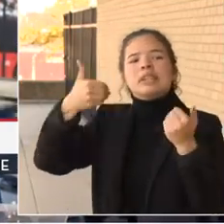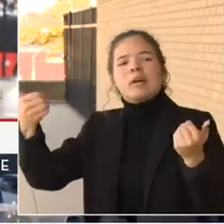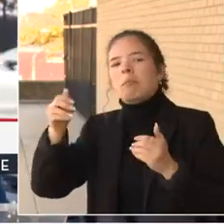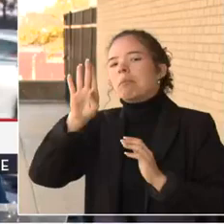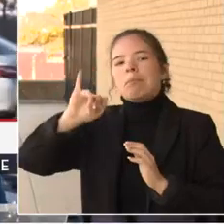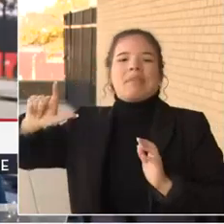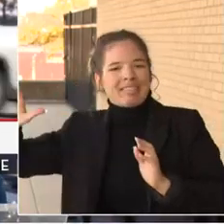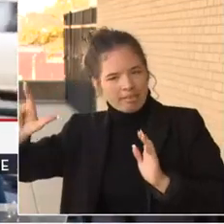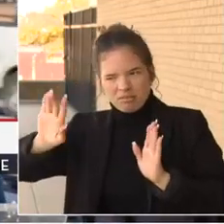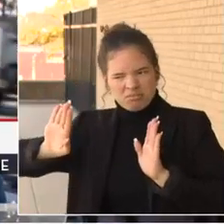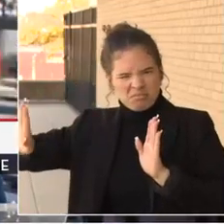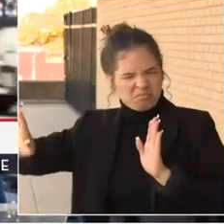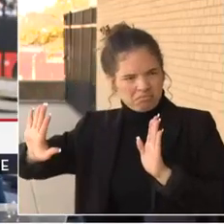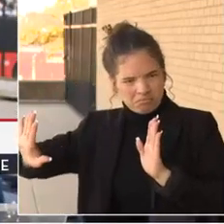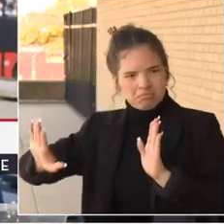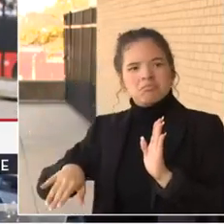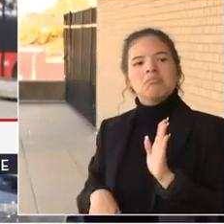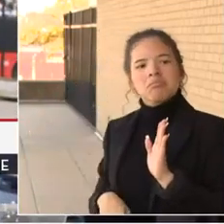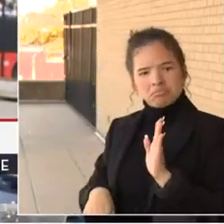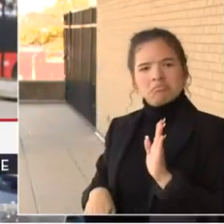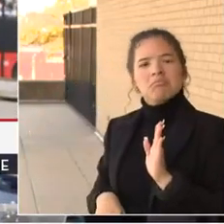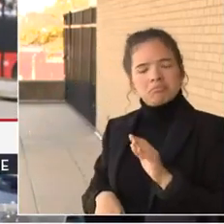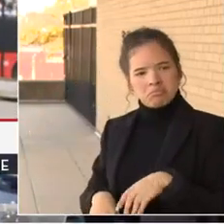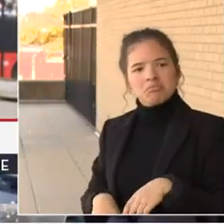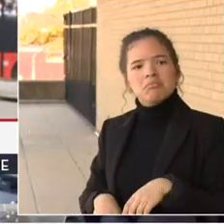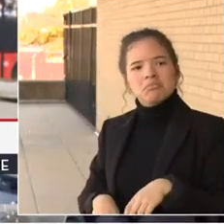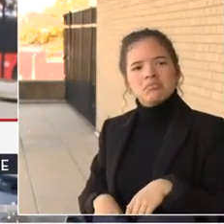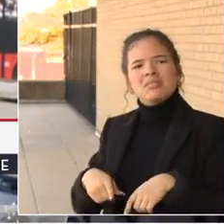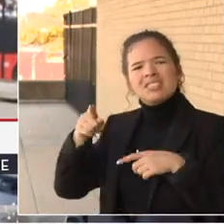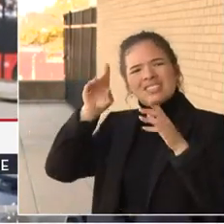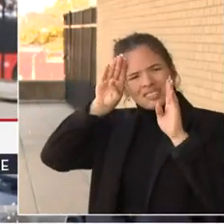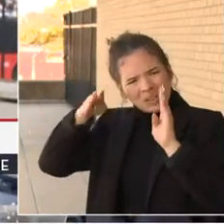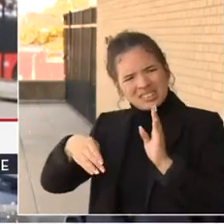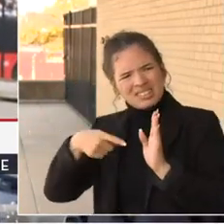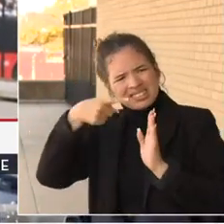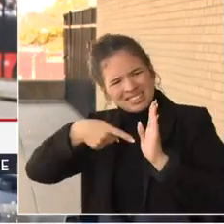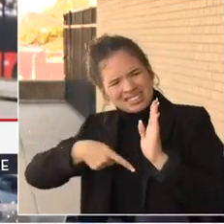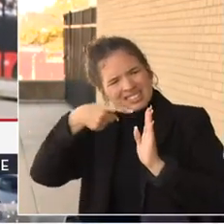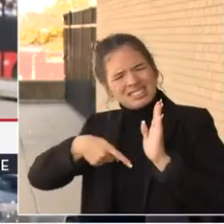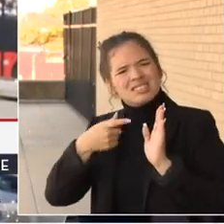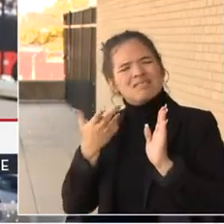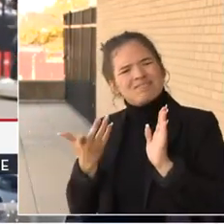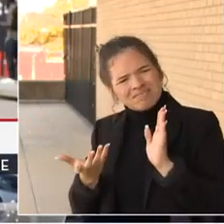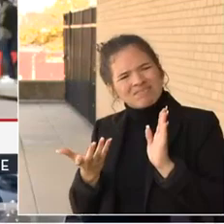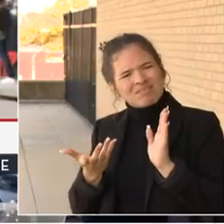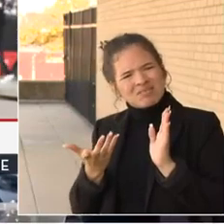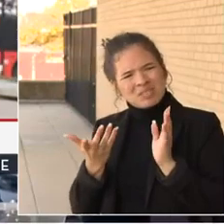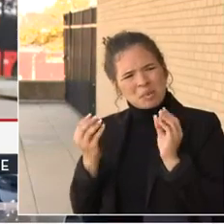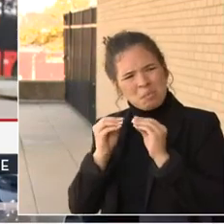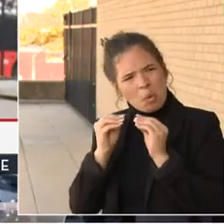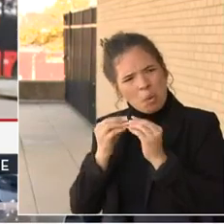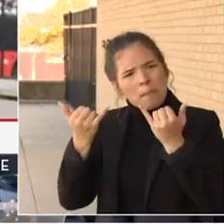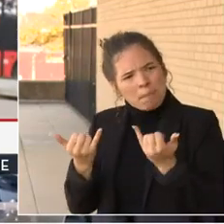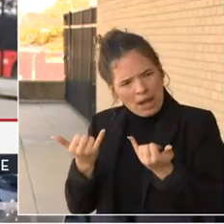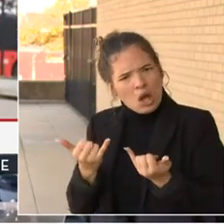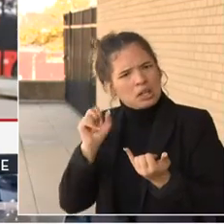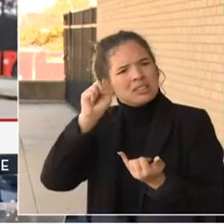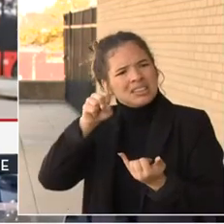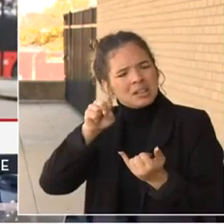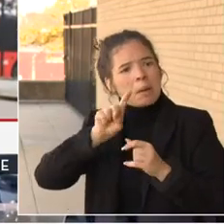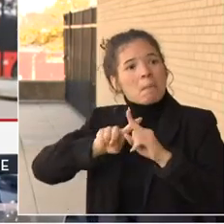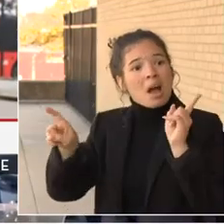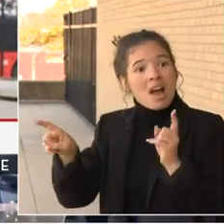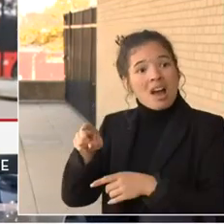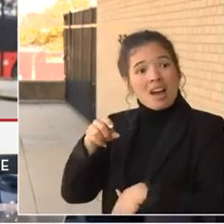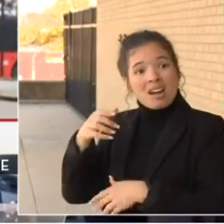let's deal with the things that are making the code more contemporary, but deal with new policies with their own hearing,